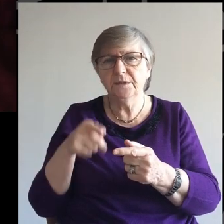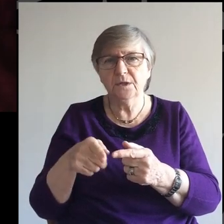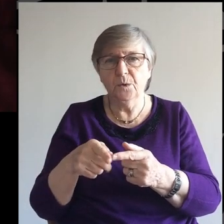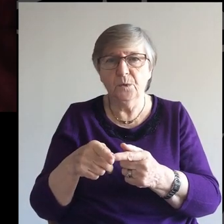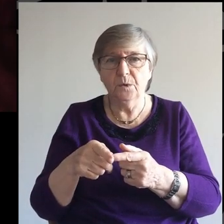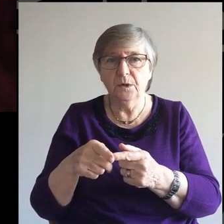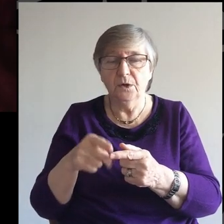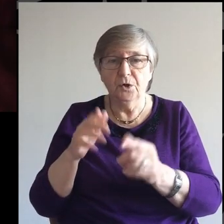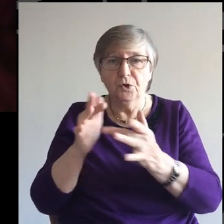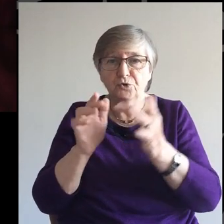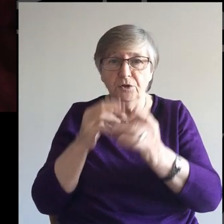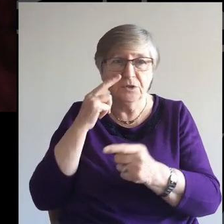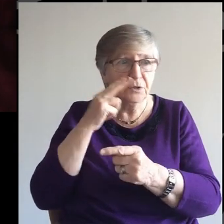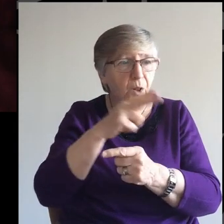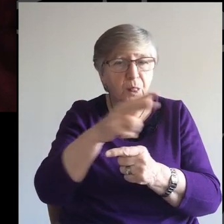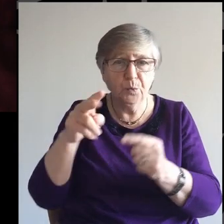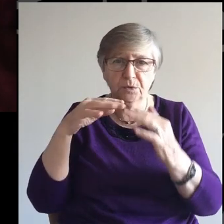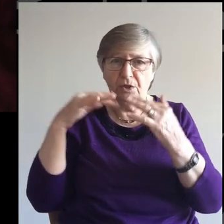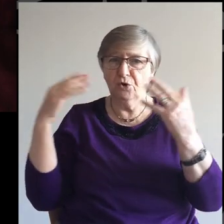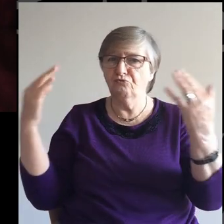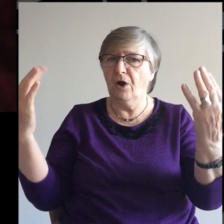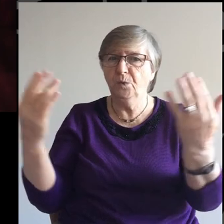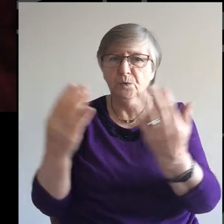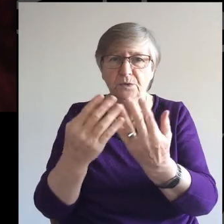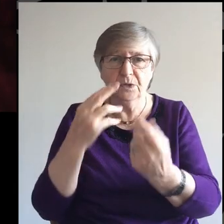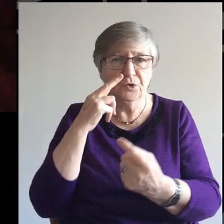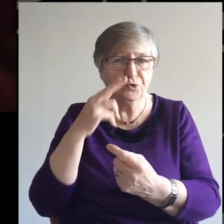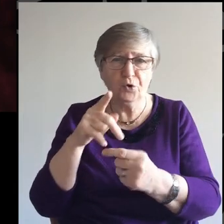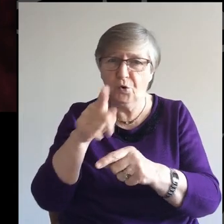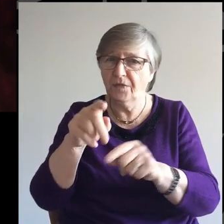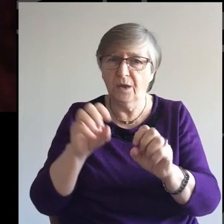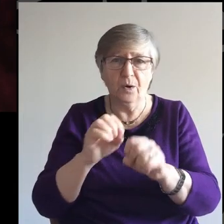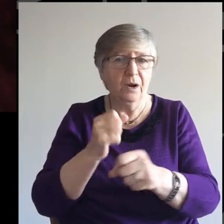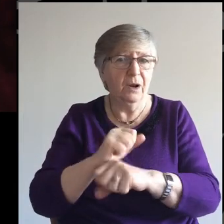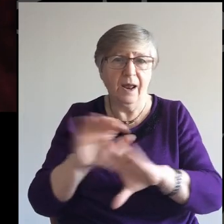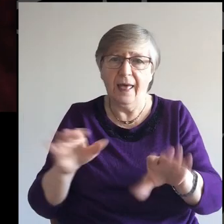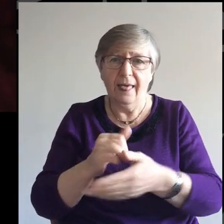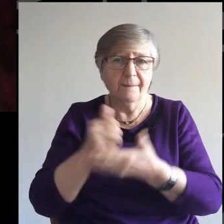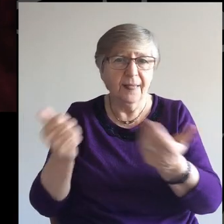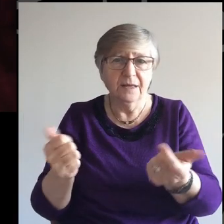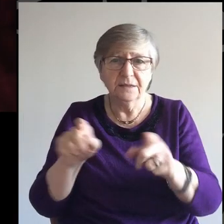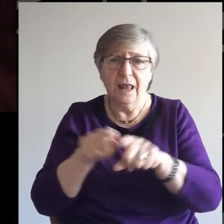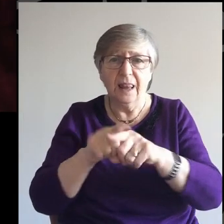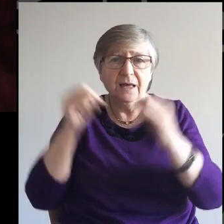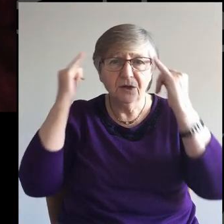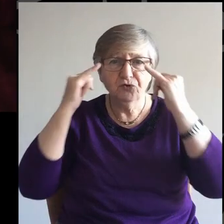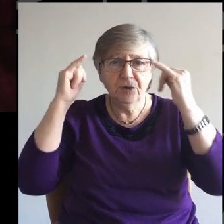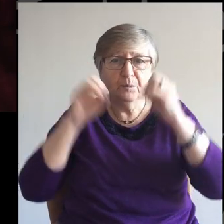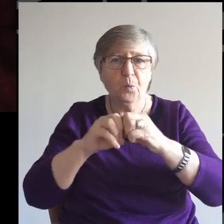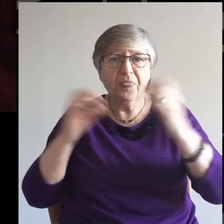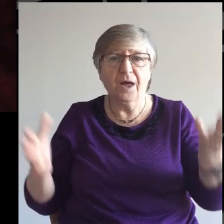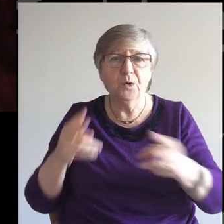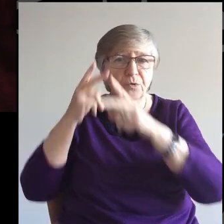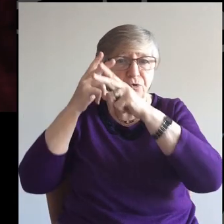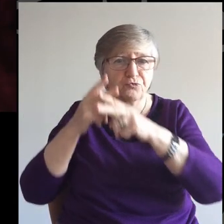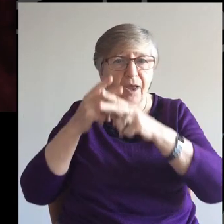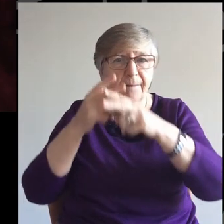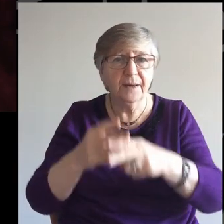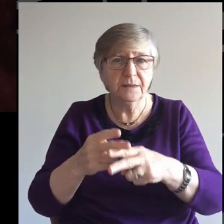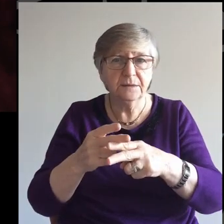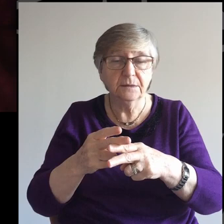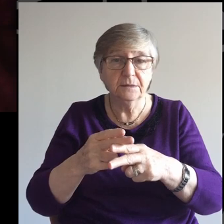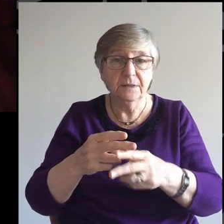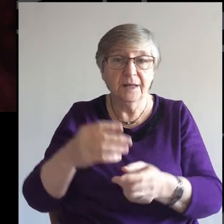looked at the crowds and saw that they were harassed and helpless like a sheep without a shepherd. It was the kingdom